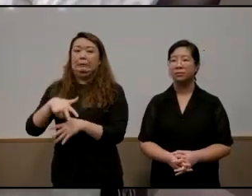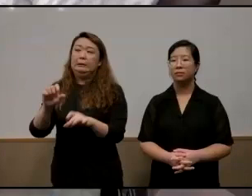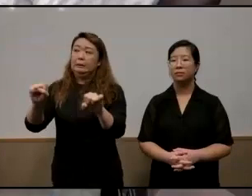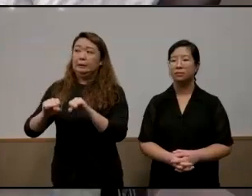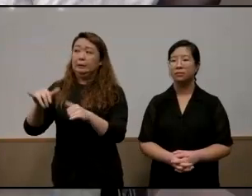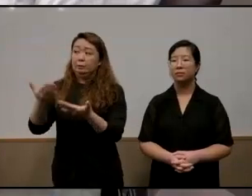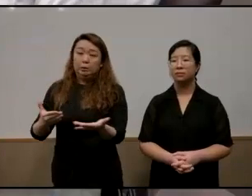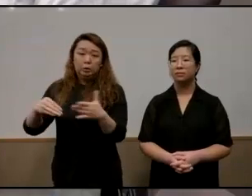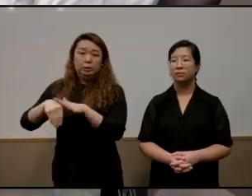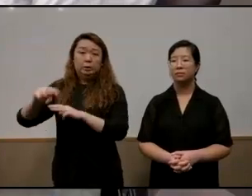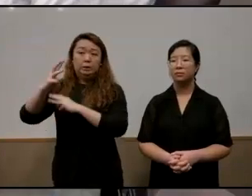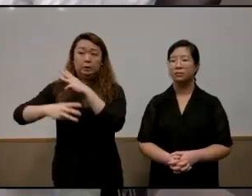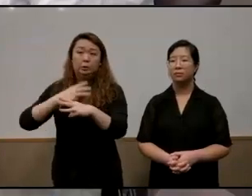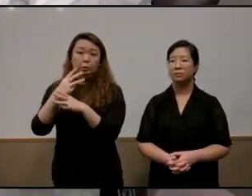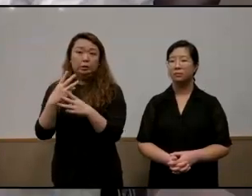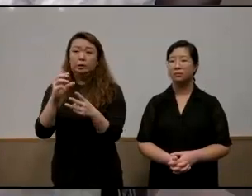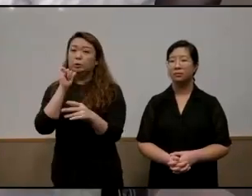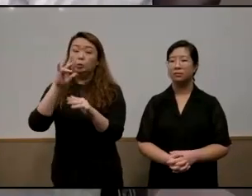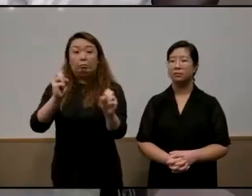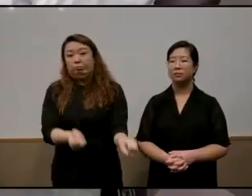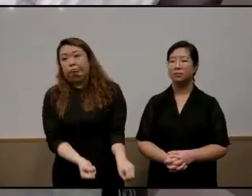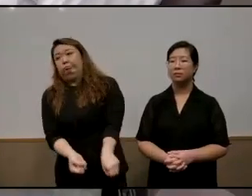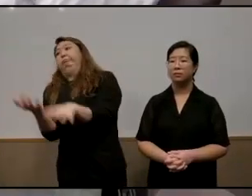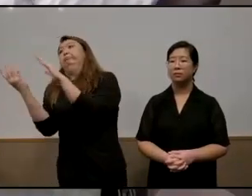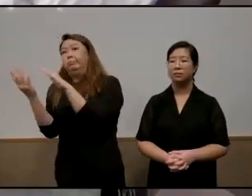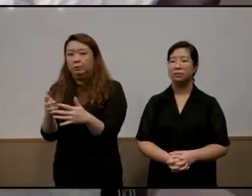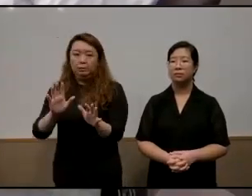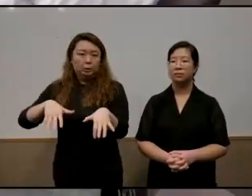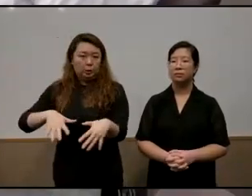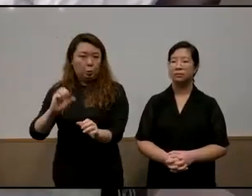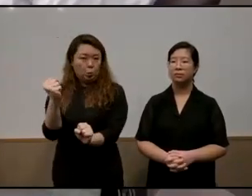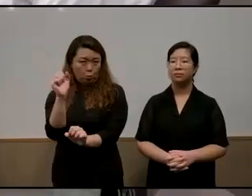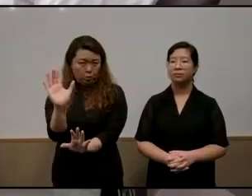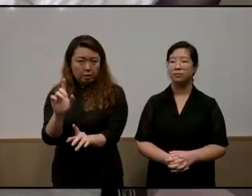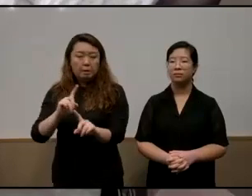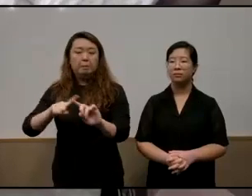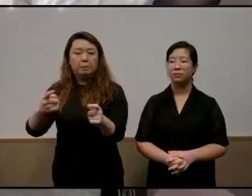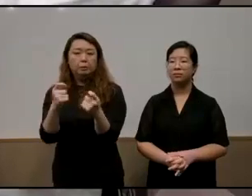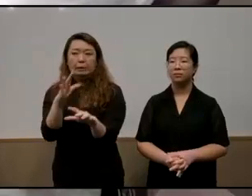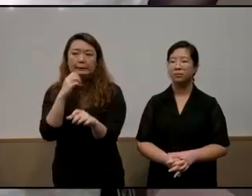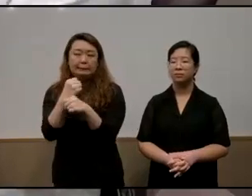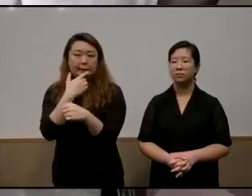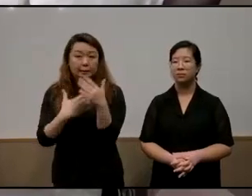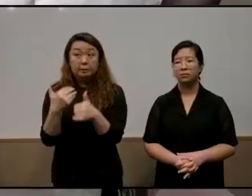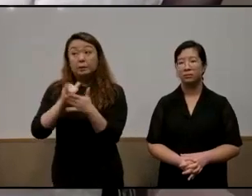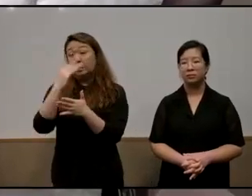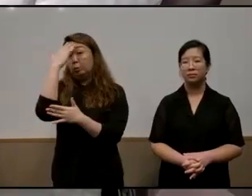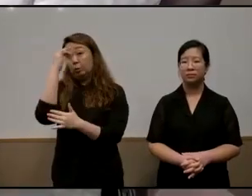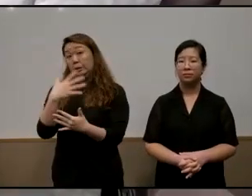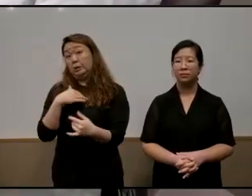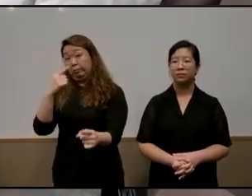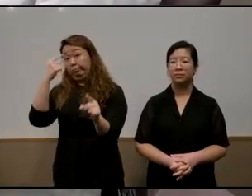so let's not throw the baby out with the bath water let's try and make the best of it and which is why i like the sentiment